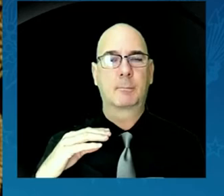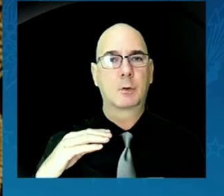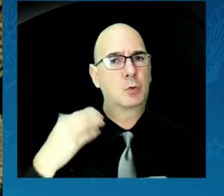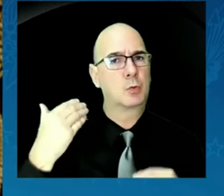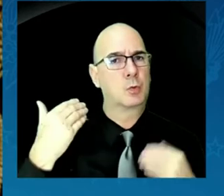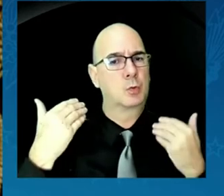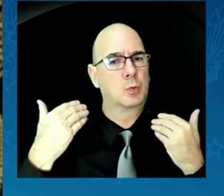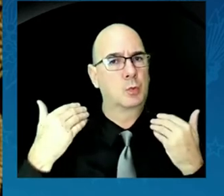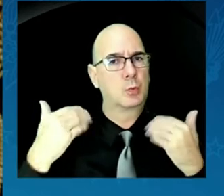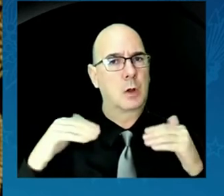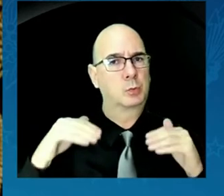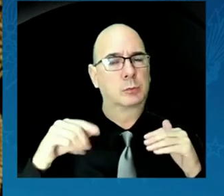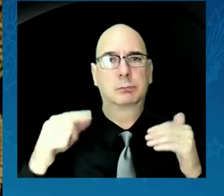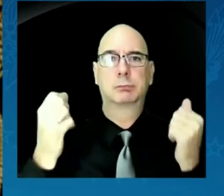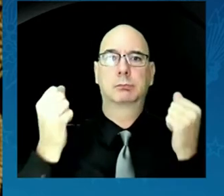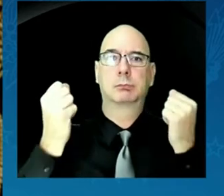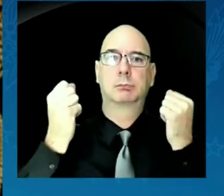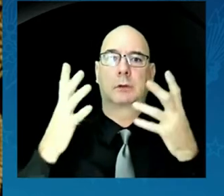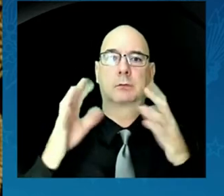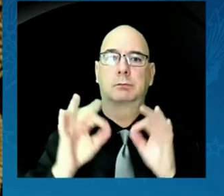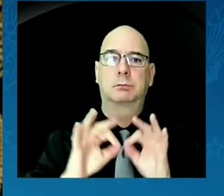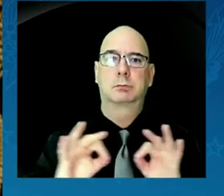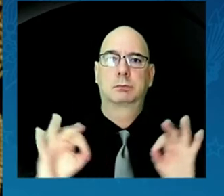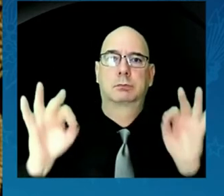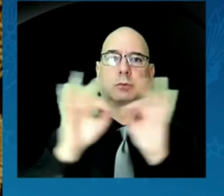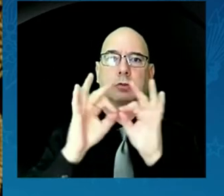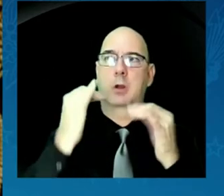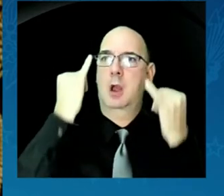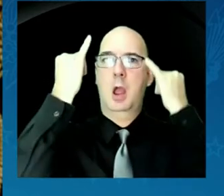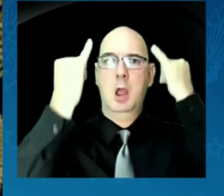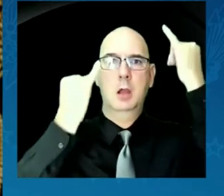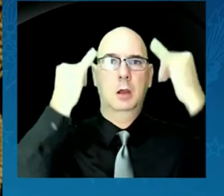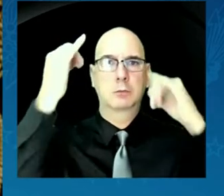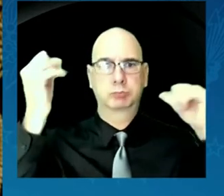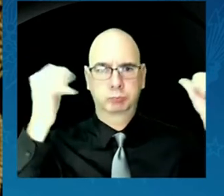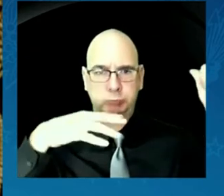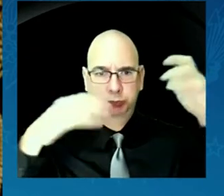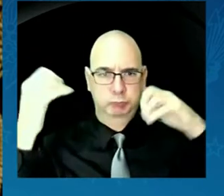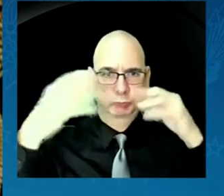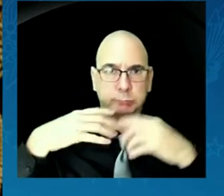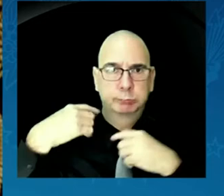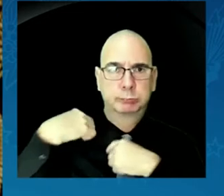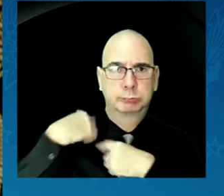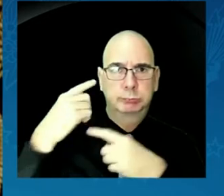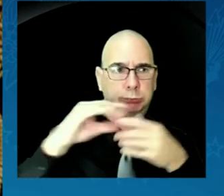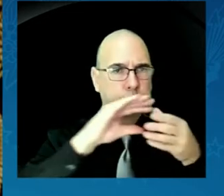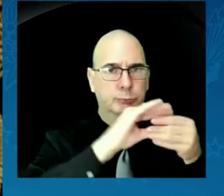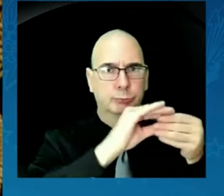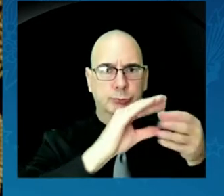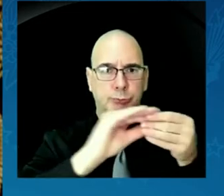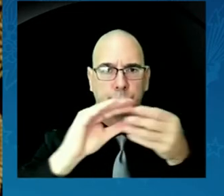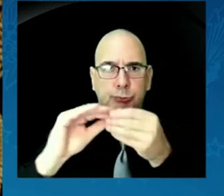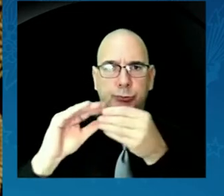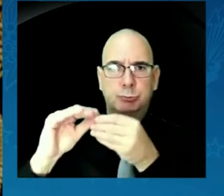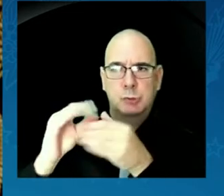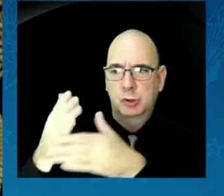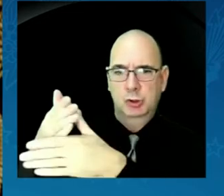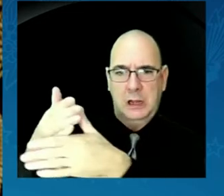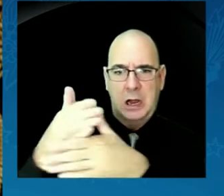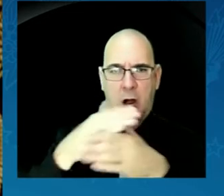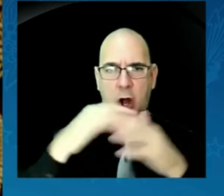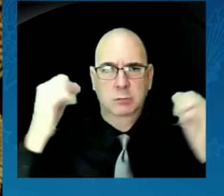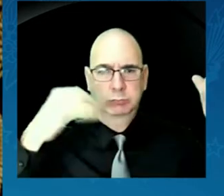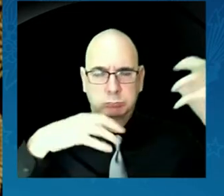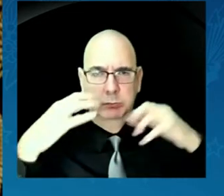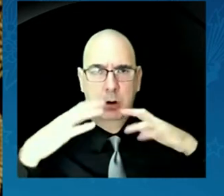stories have been shared in the last few days. Many stories have been shared. Many of these stories